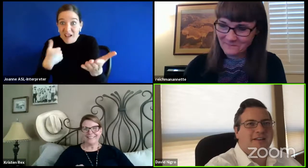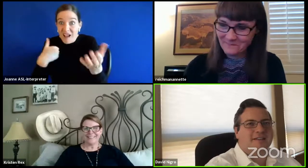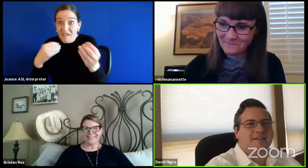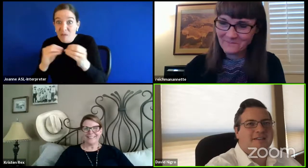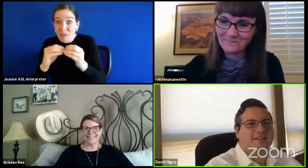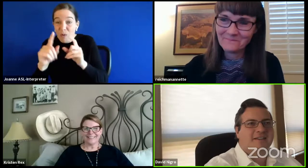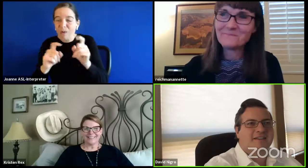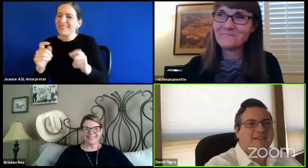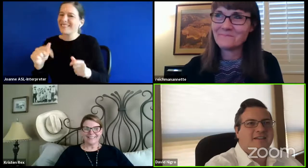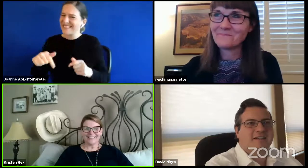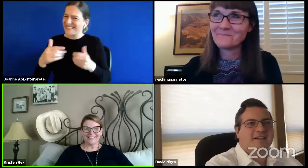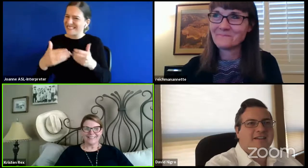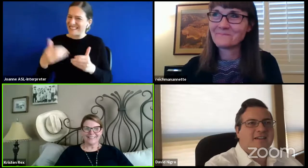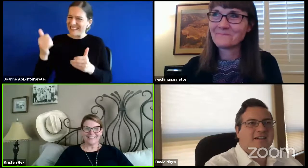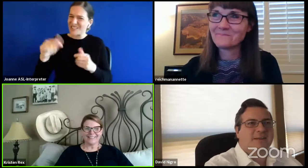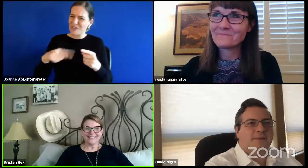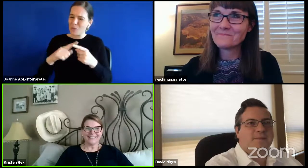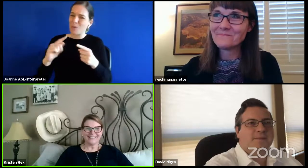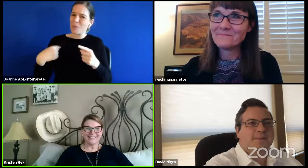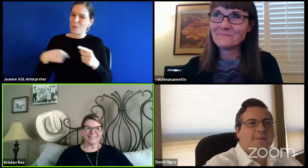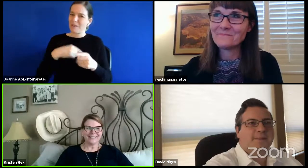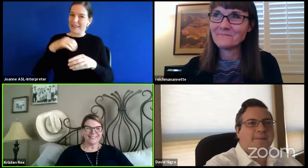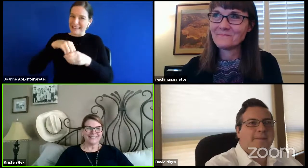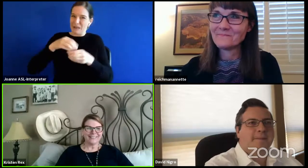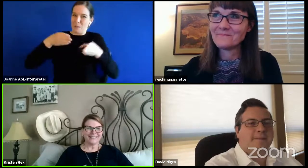together. Um,